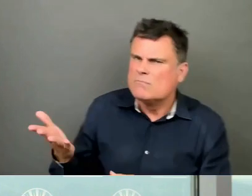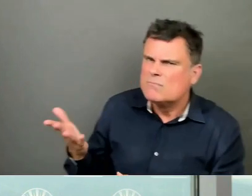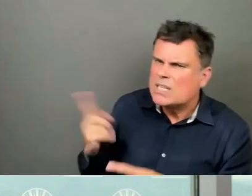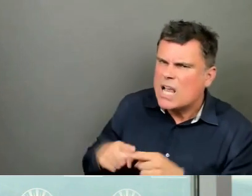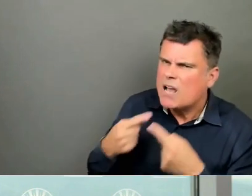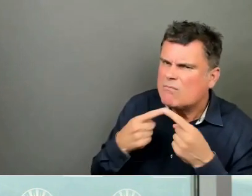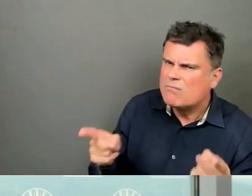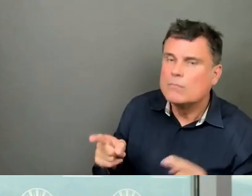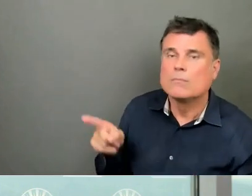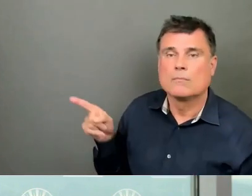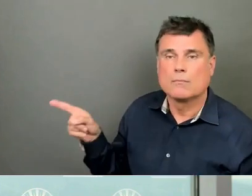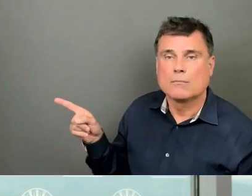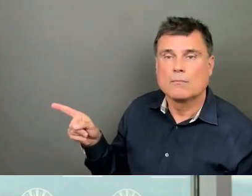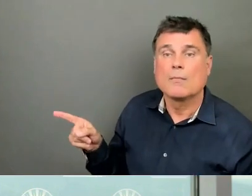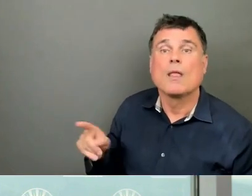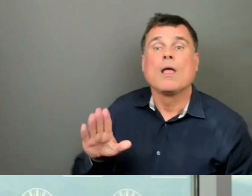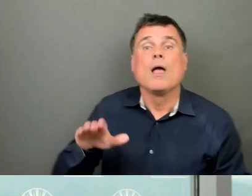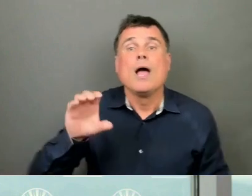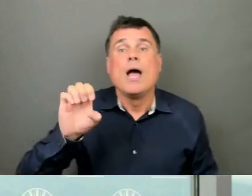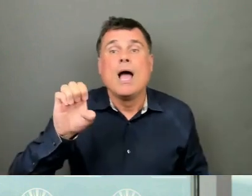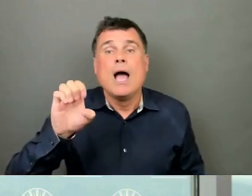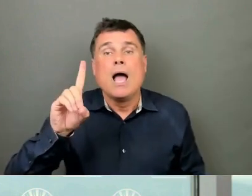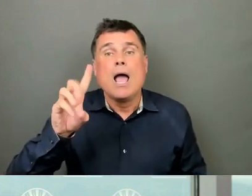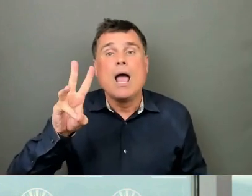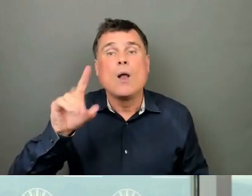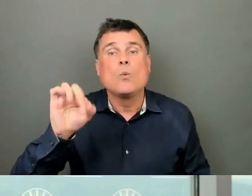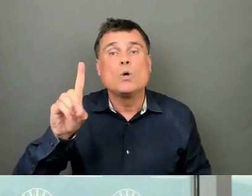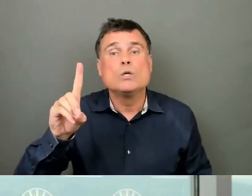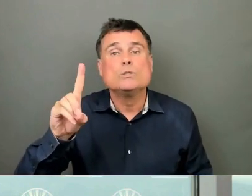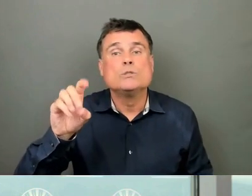should be allowed back into the United States without charges?